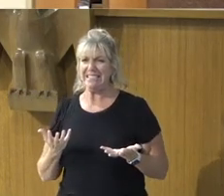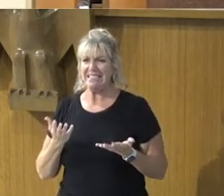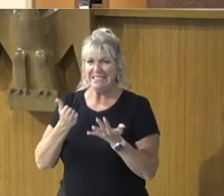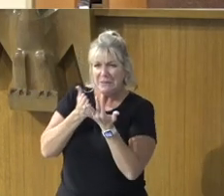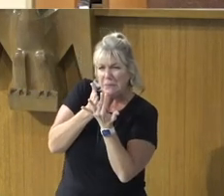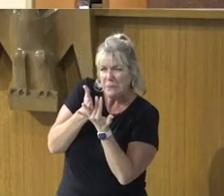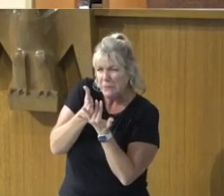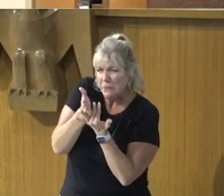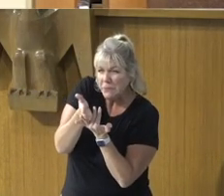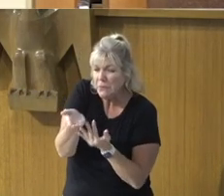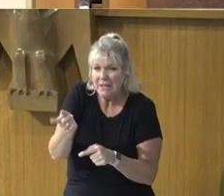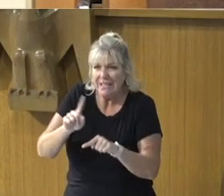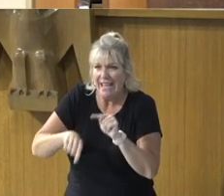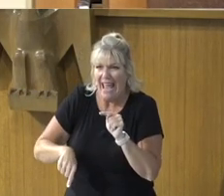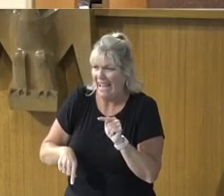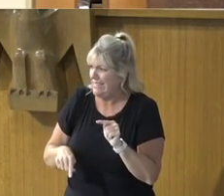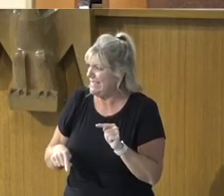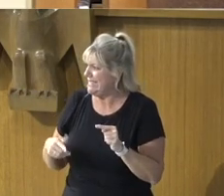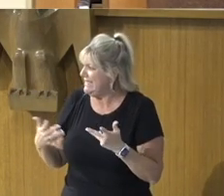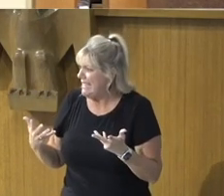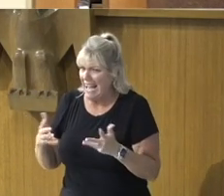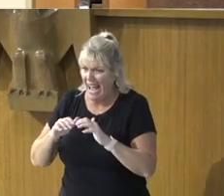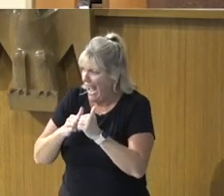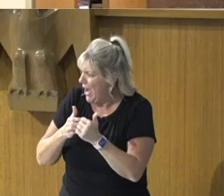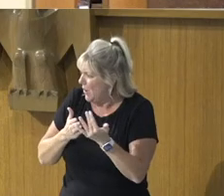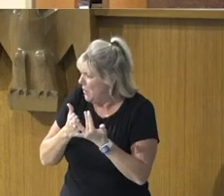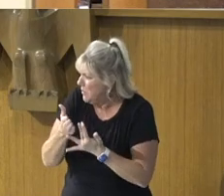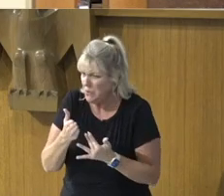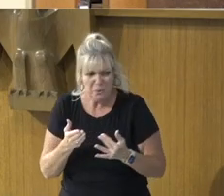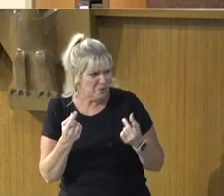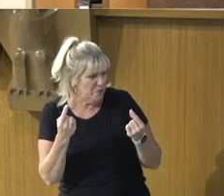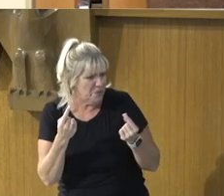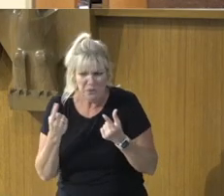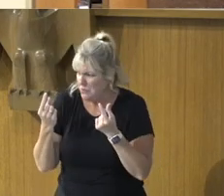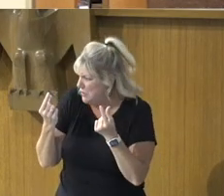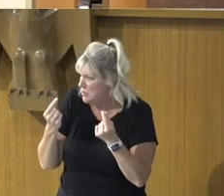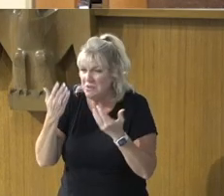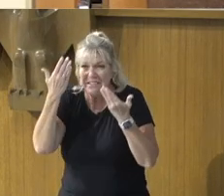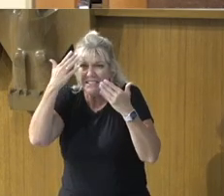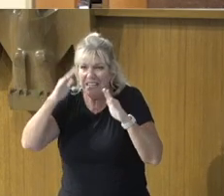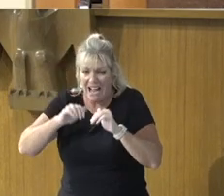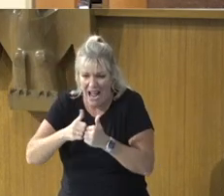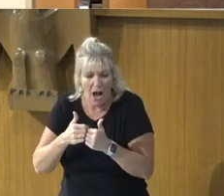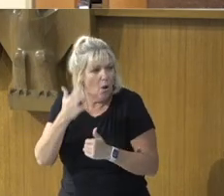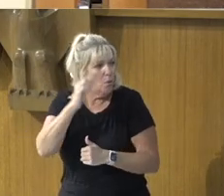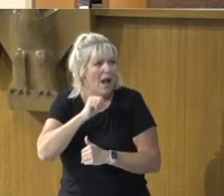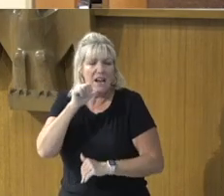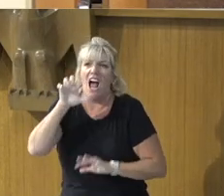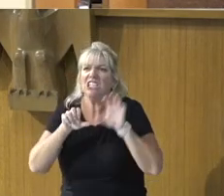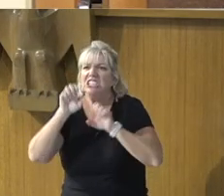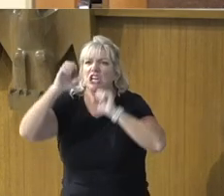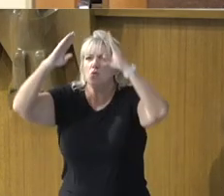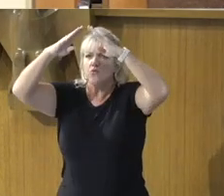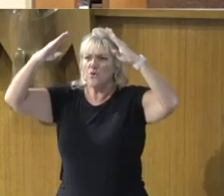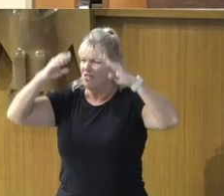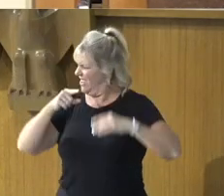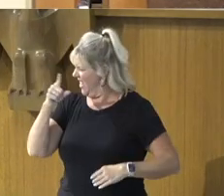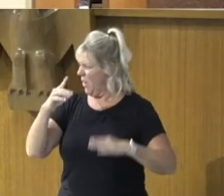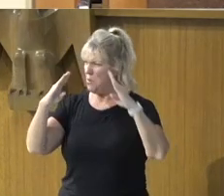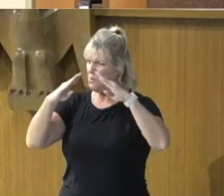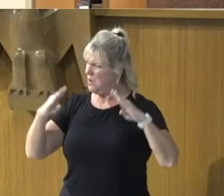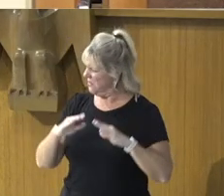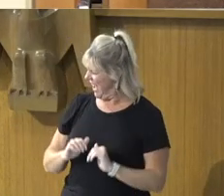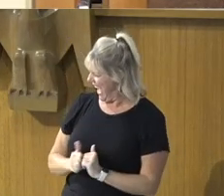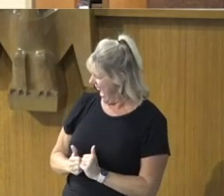get near, We've got to, Said the fourth, What are we going to do, I don't know, What if we go up on the roof, We can't do it on the roof, What are going to do,